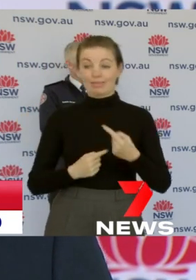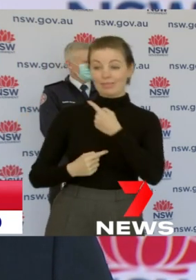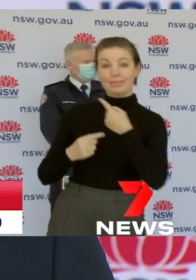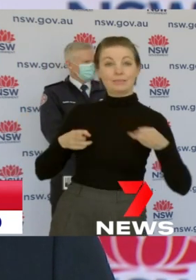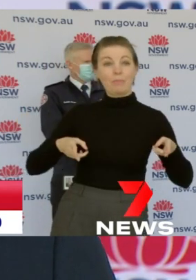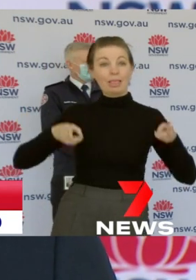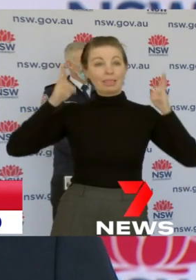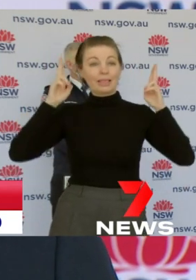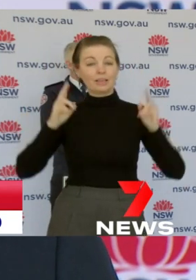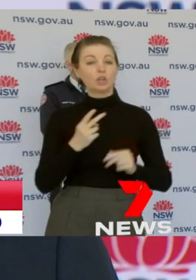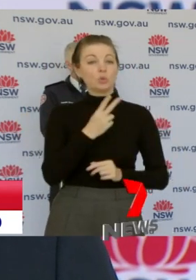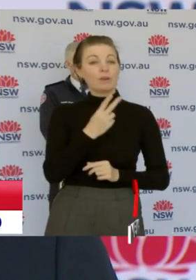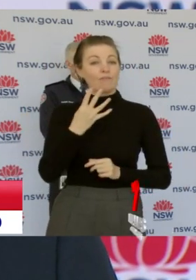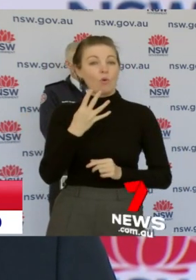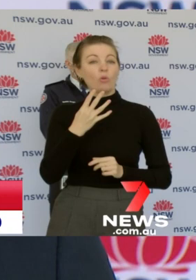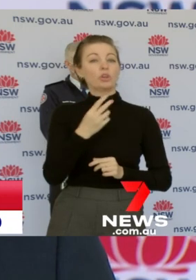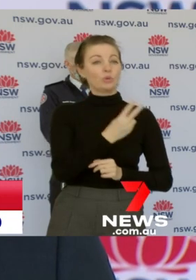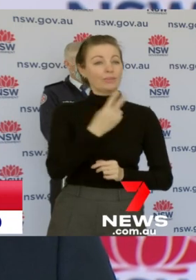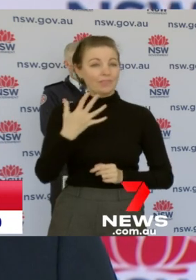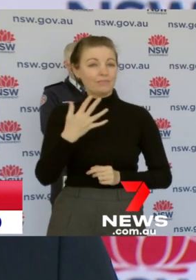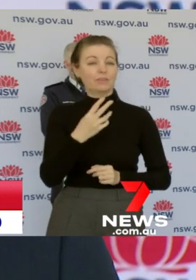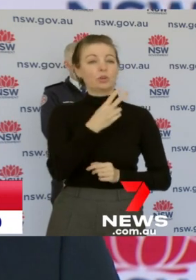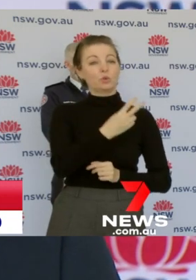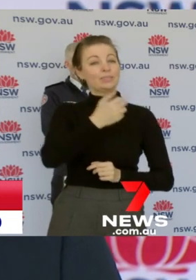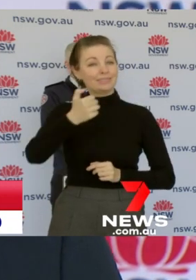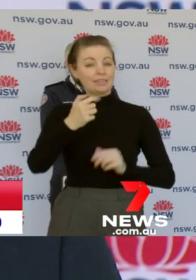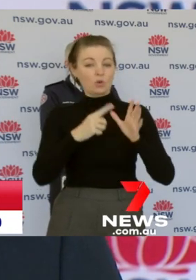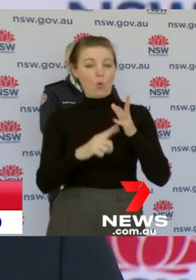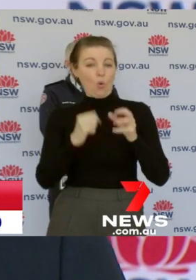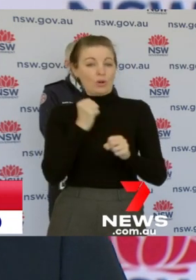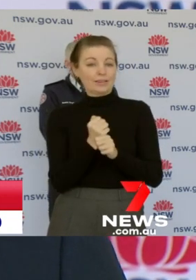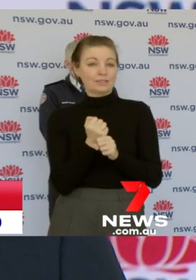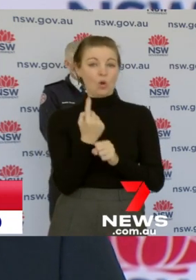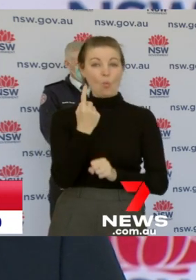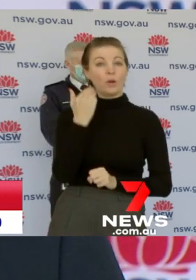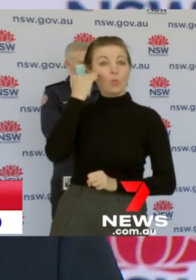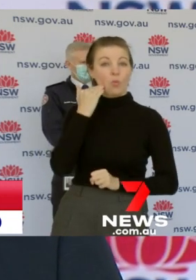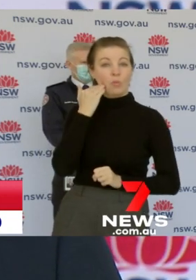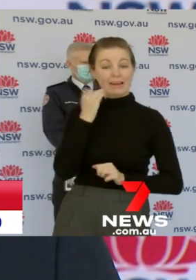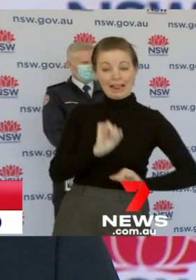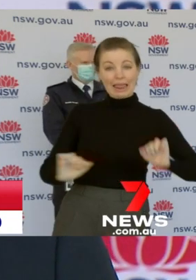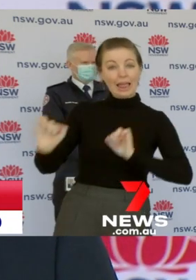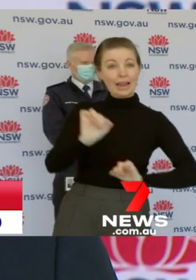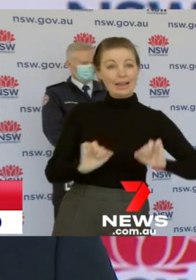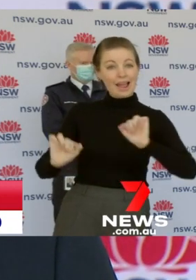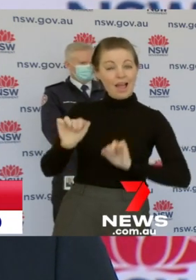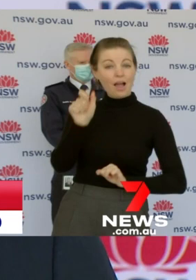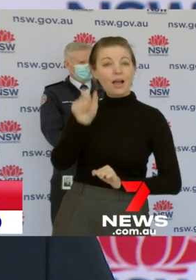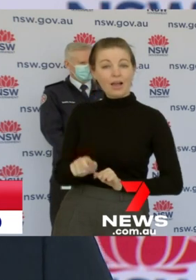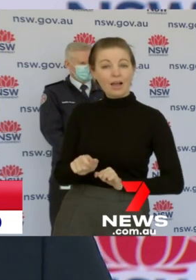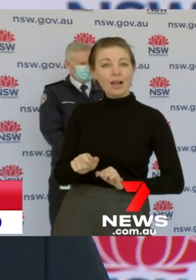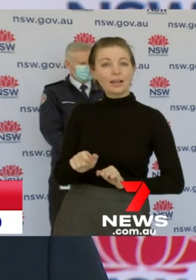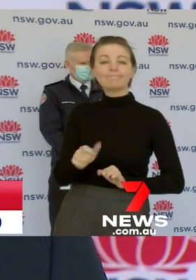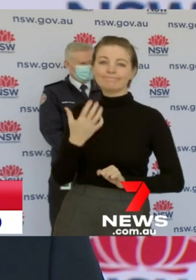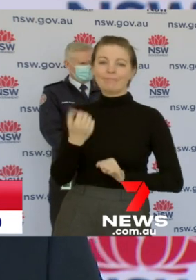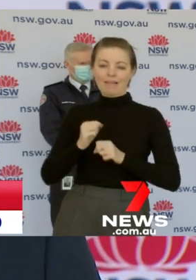25th and 26th of August while she was positive and the building is currently in the